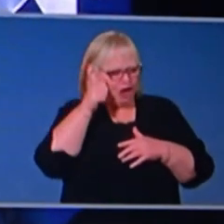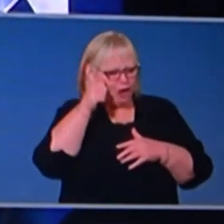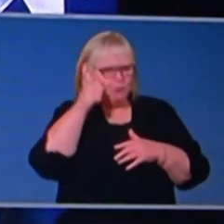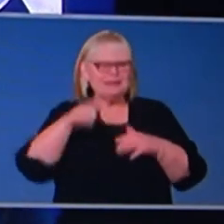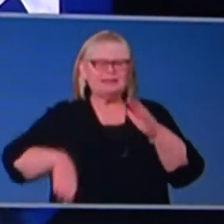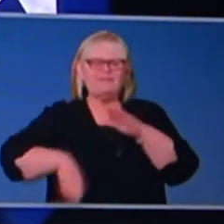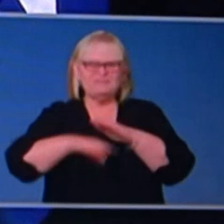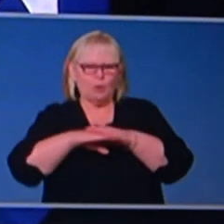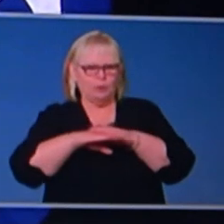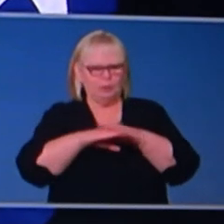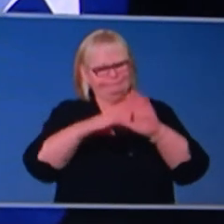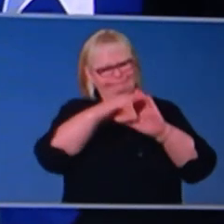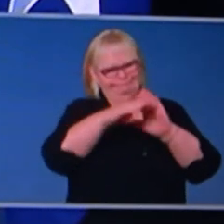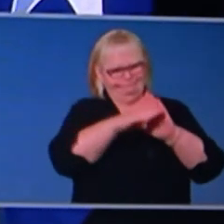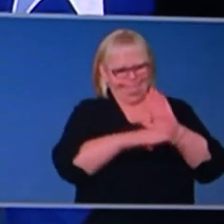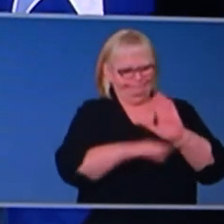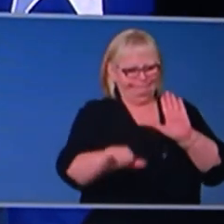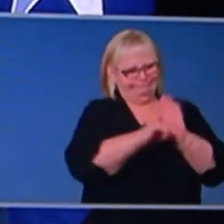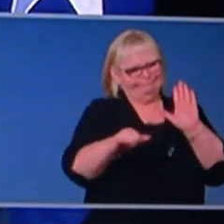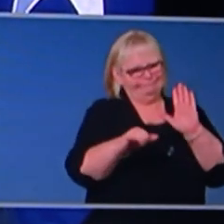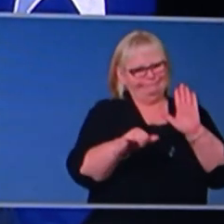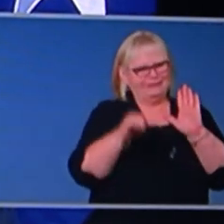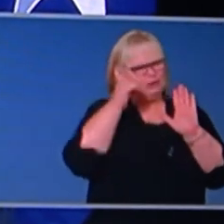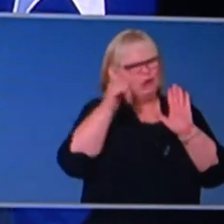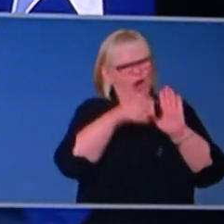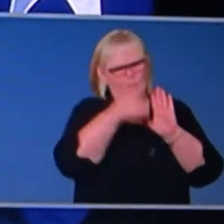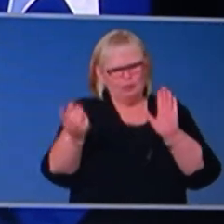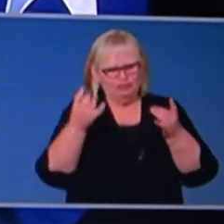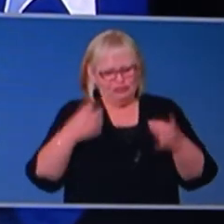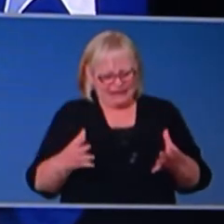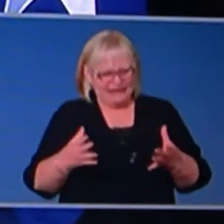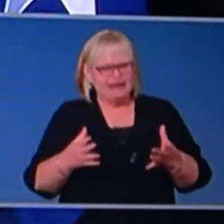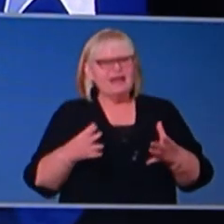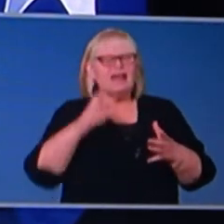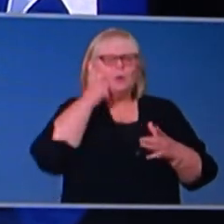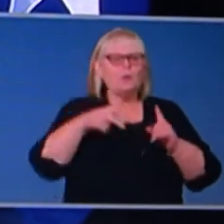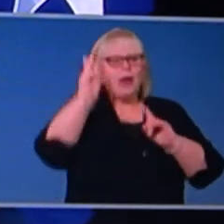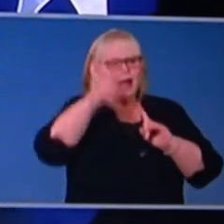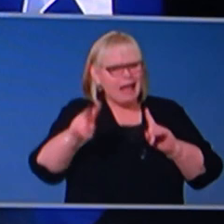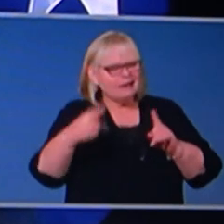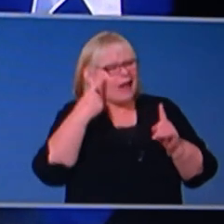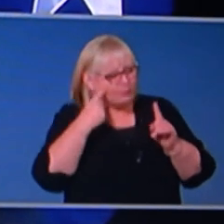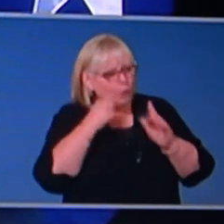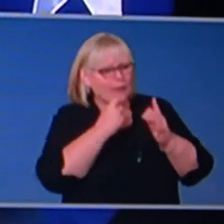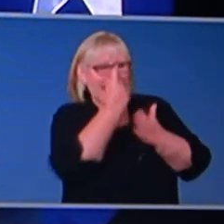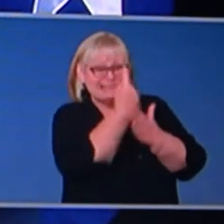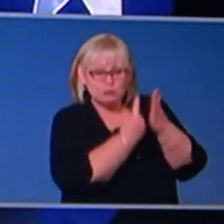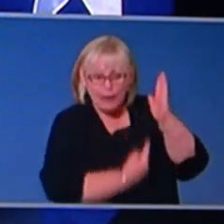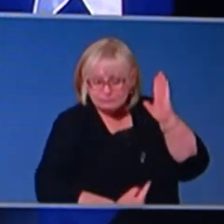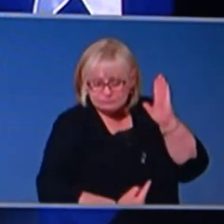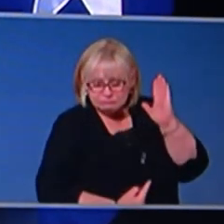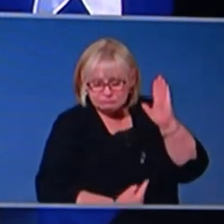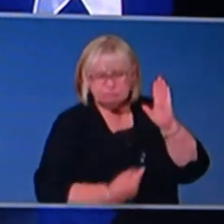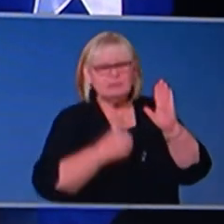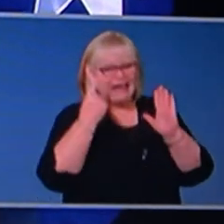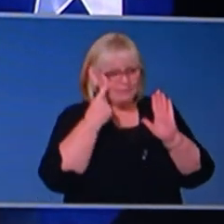full range of restrictions that were put in place some weeks ago, and they're all obviously being reviewed and they're being reviewed both in